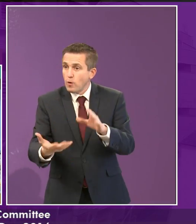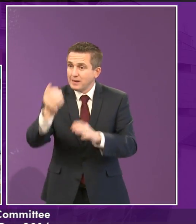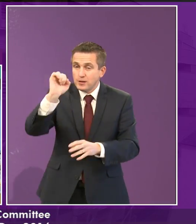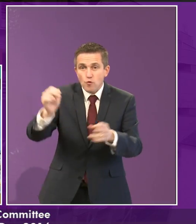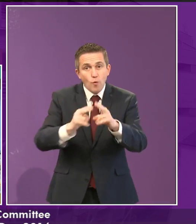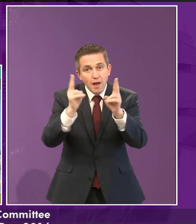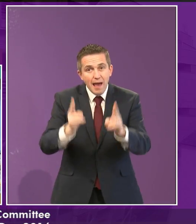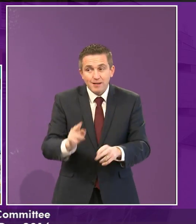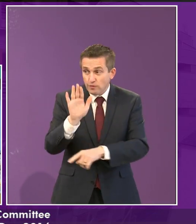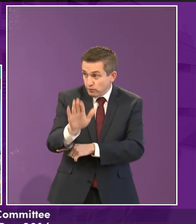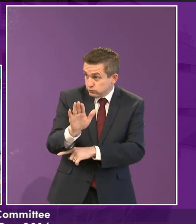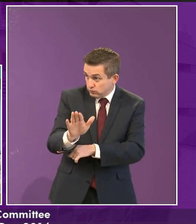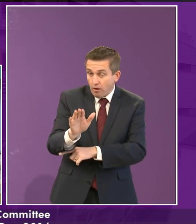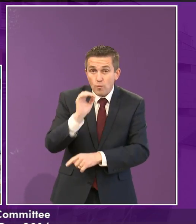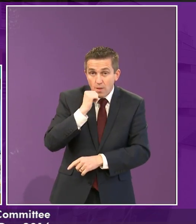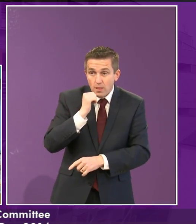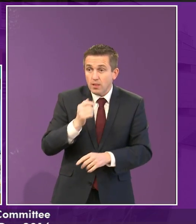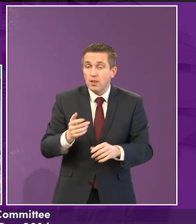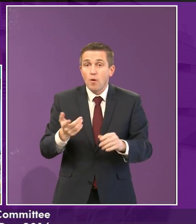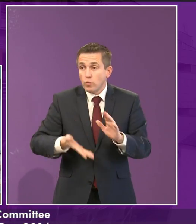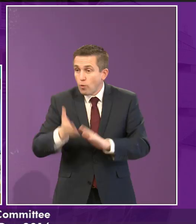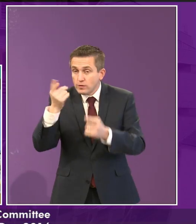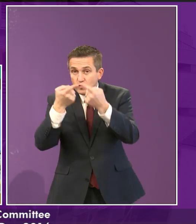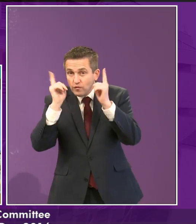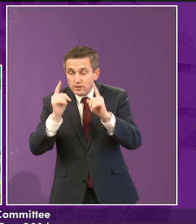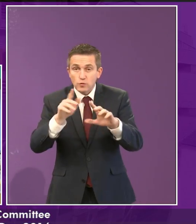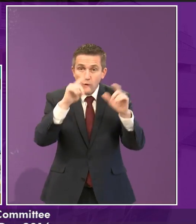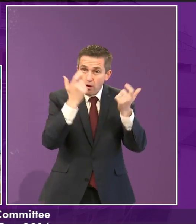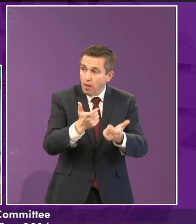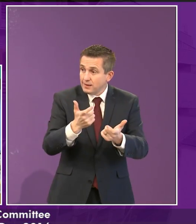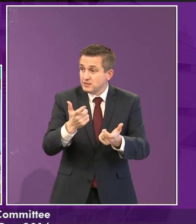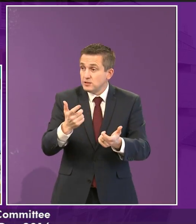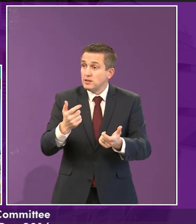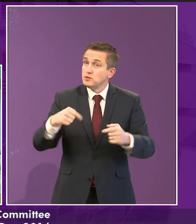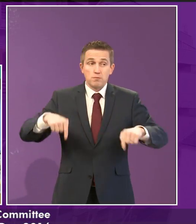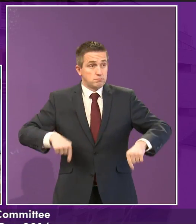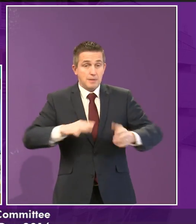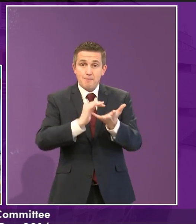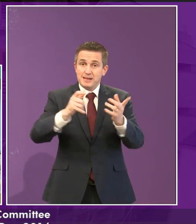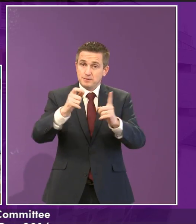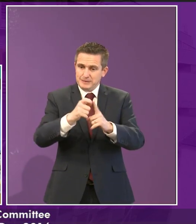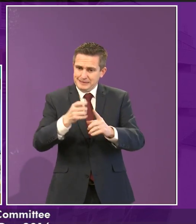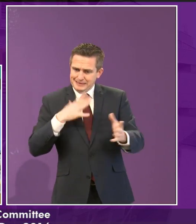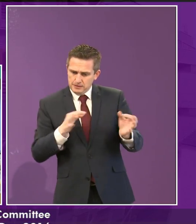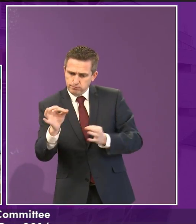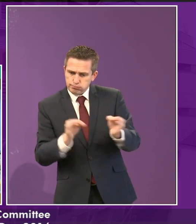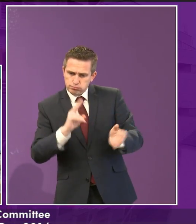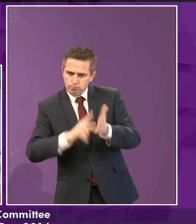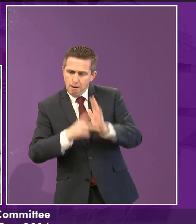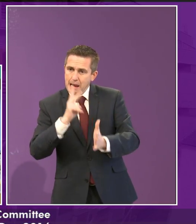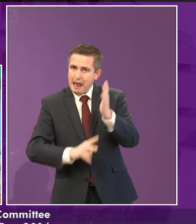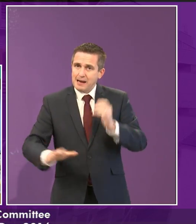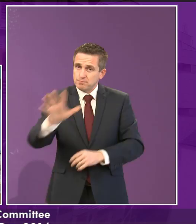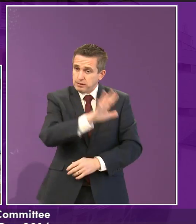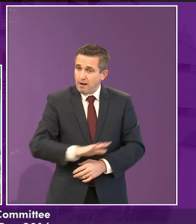house, or going off to university or college. And we need to make sure that that world's ready for you guys, but they're ready